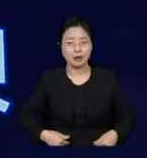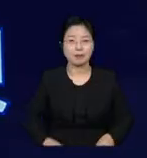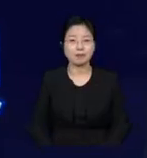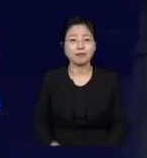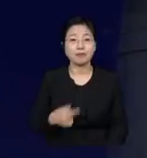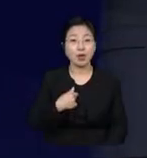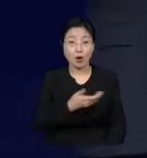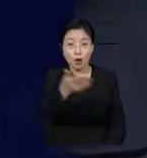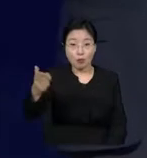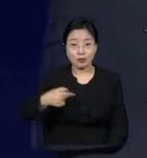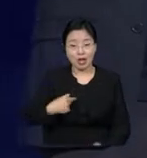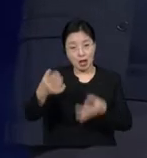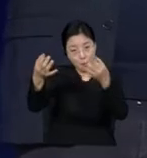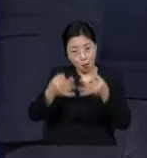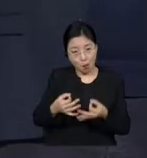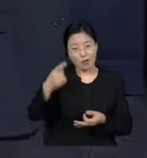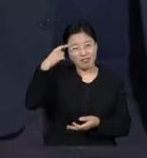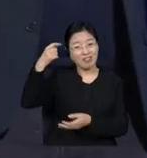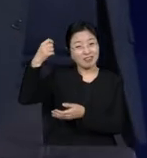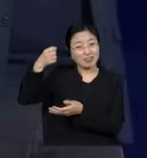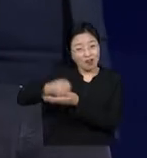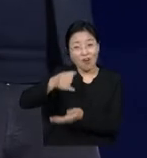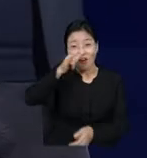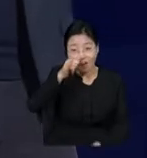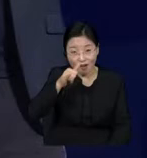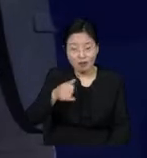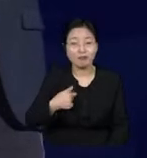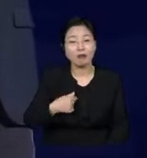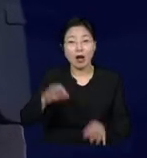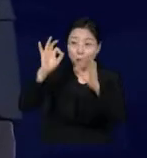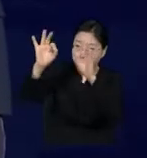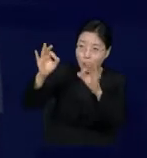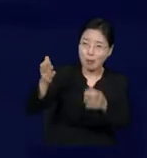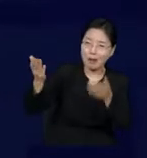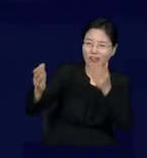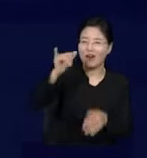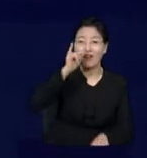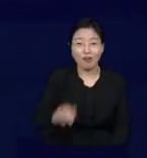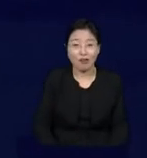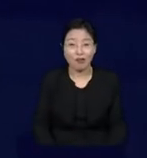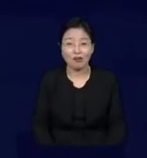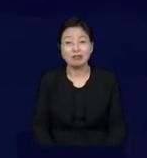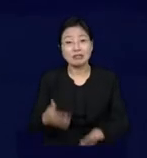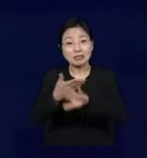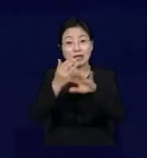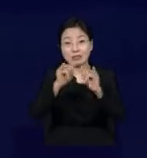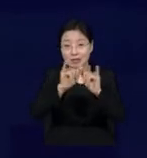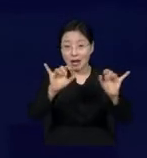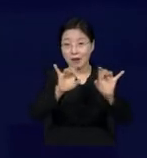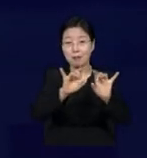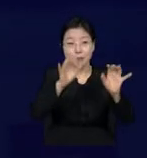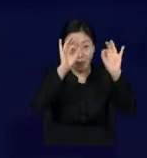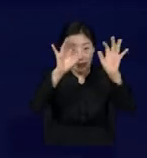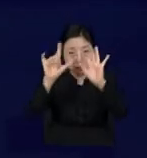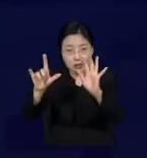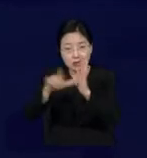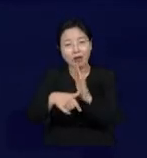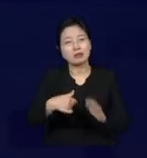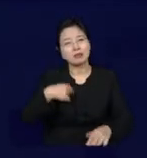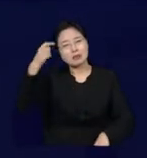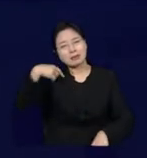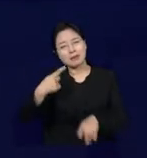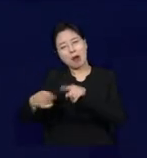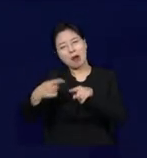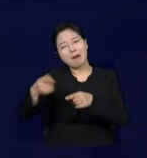We must recognize that it's part of our human instinct to make risk assessments. It's a survival instinct.